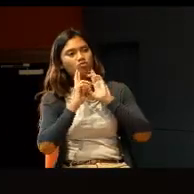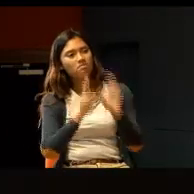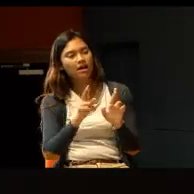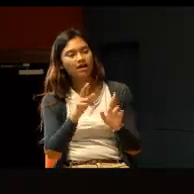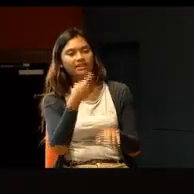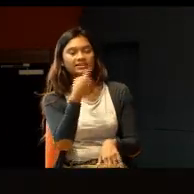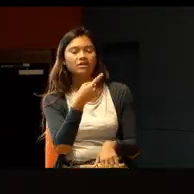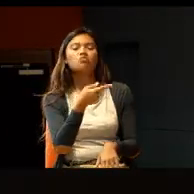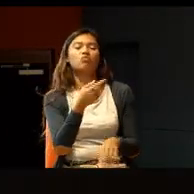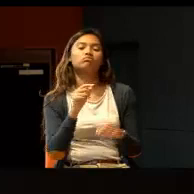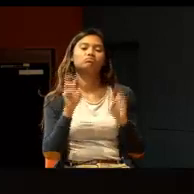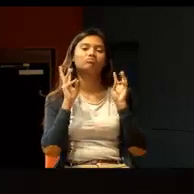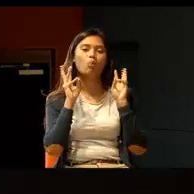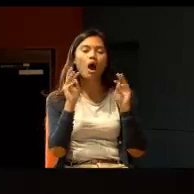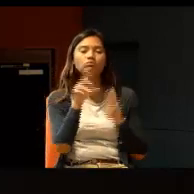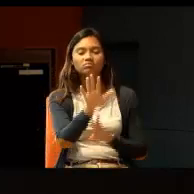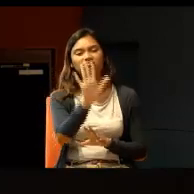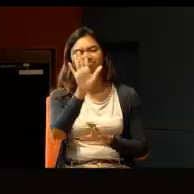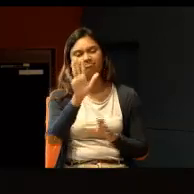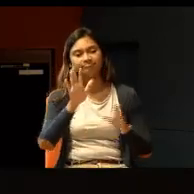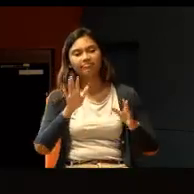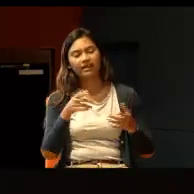You doing very good work there.